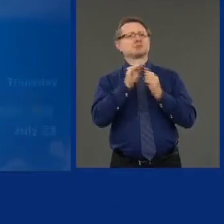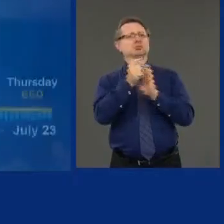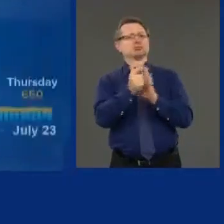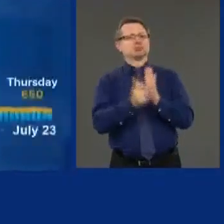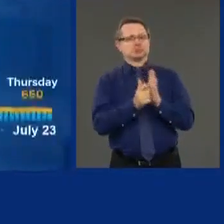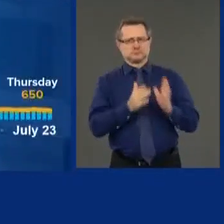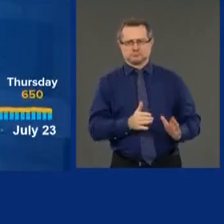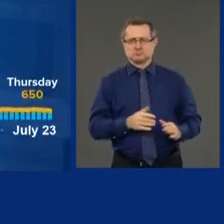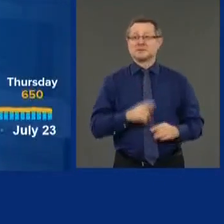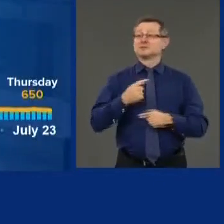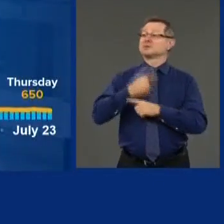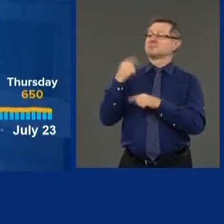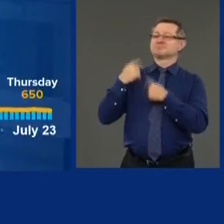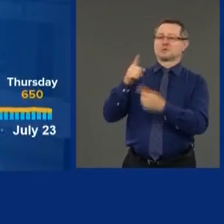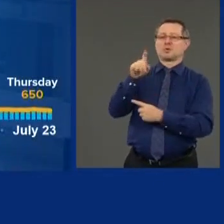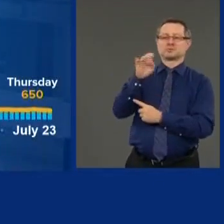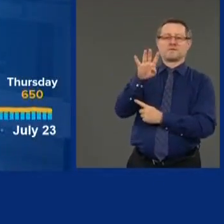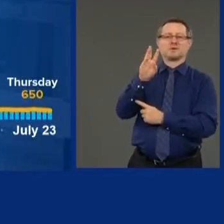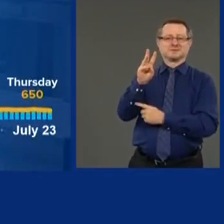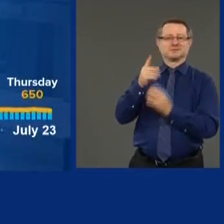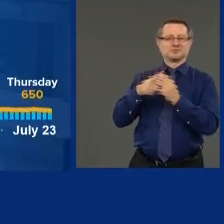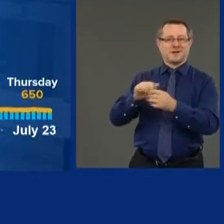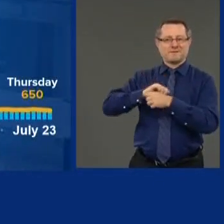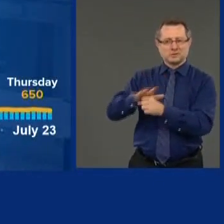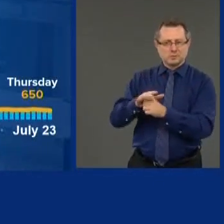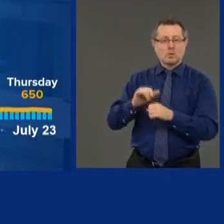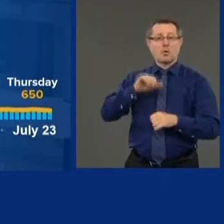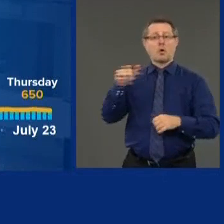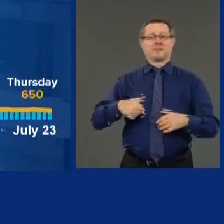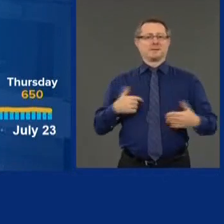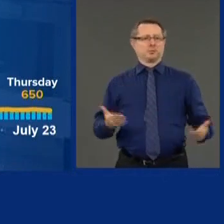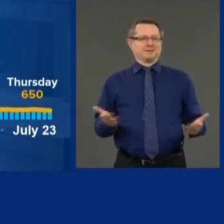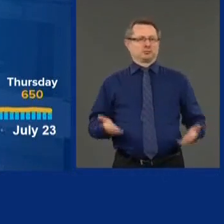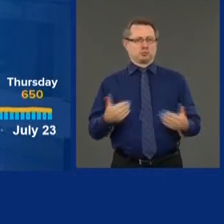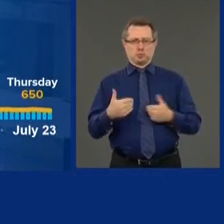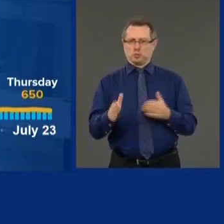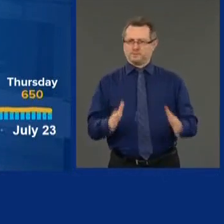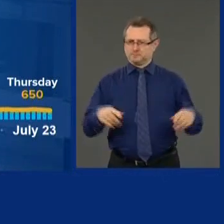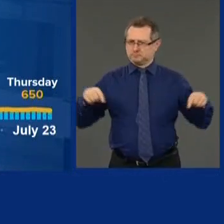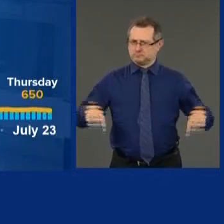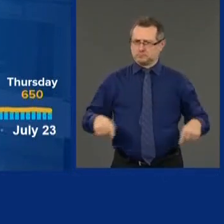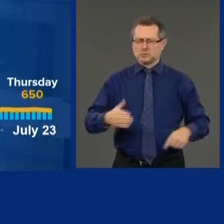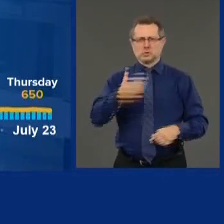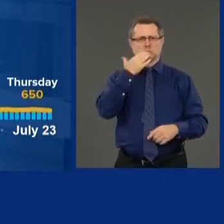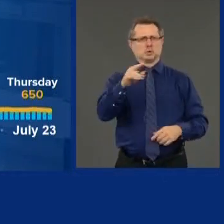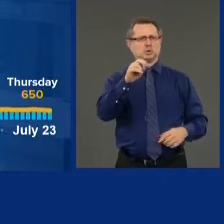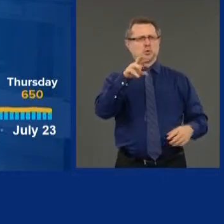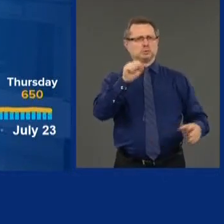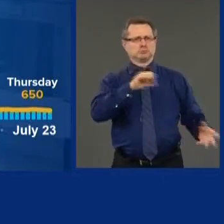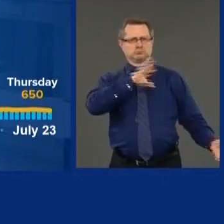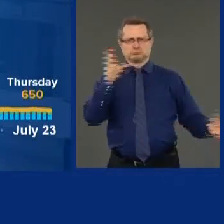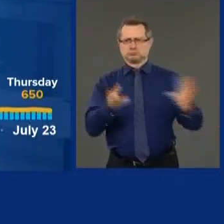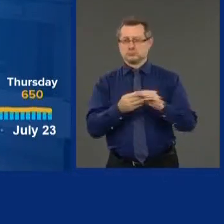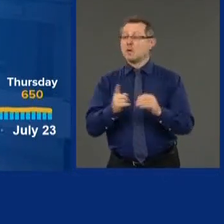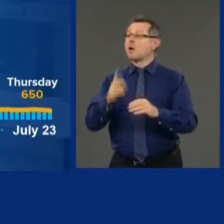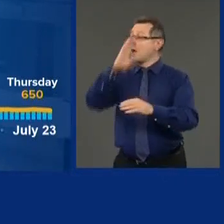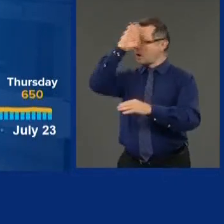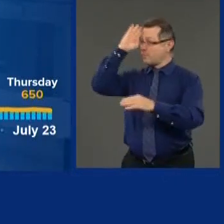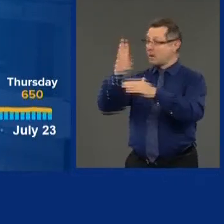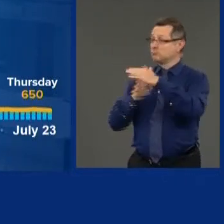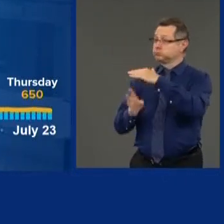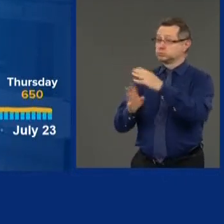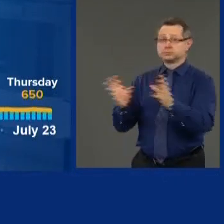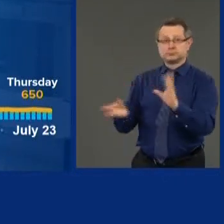in beautiful Albany. It is all good news today. 650 hospitalizations. 650